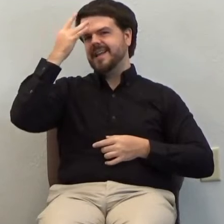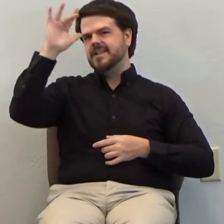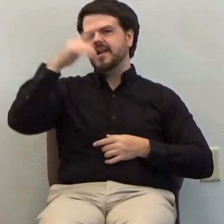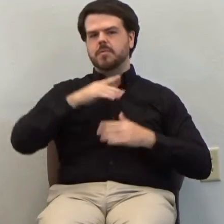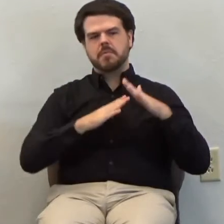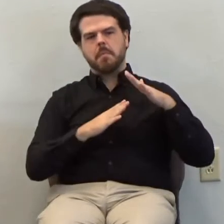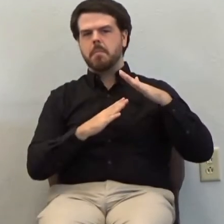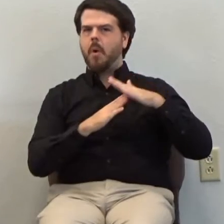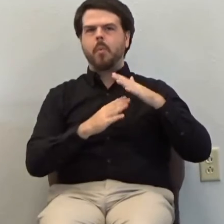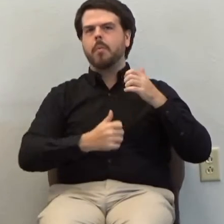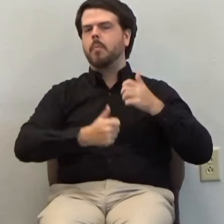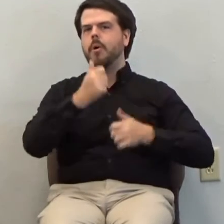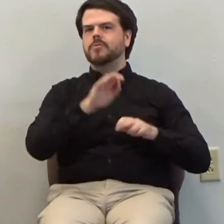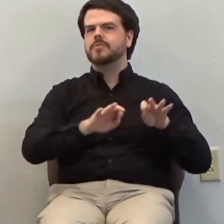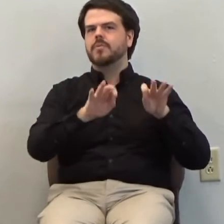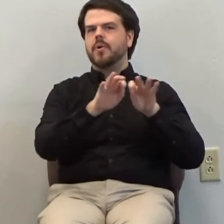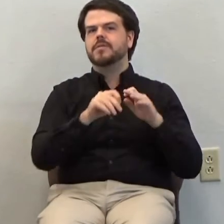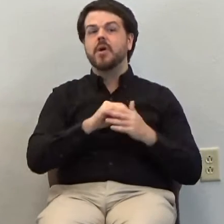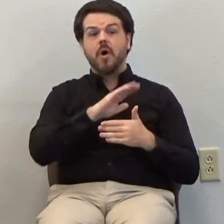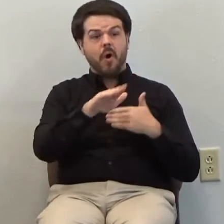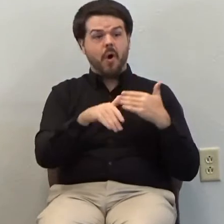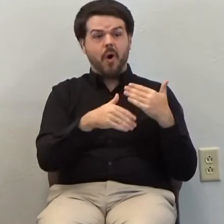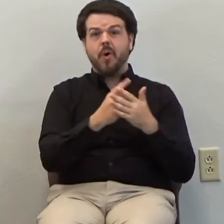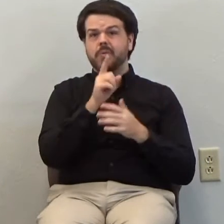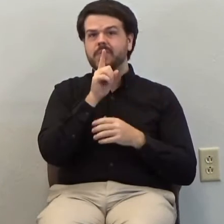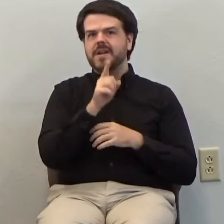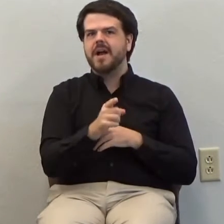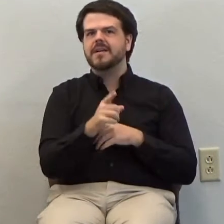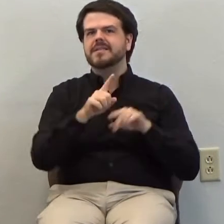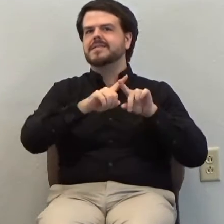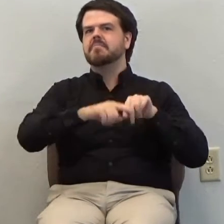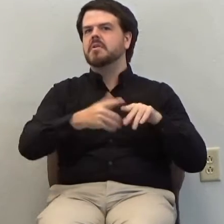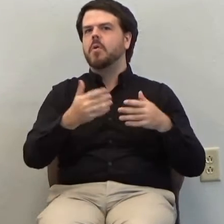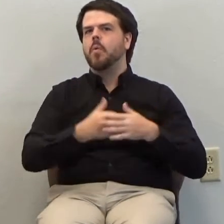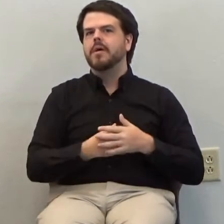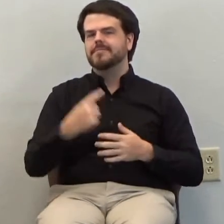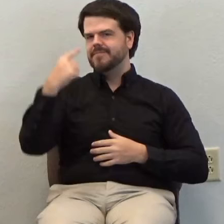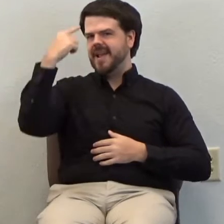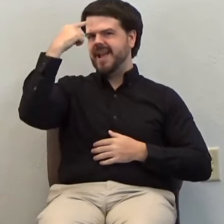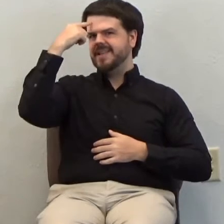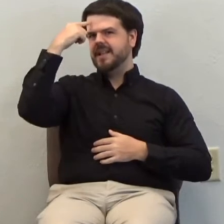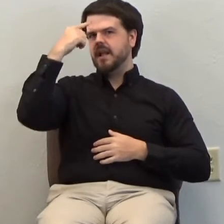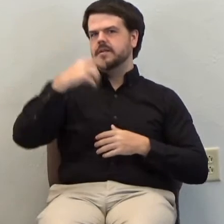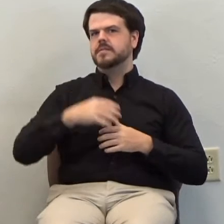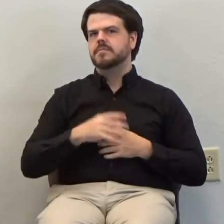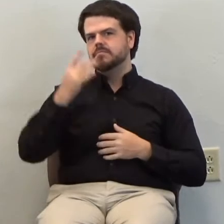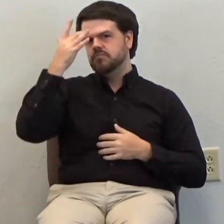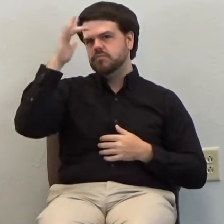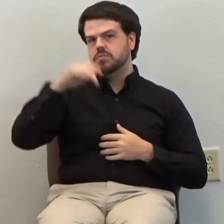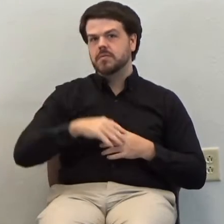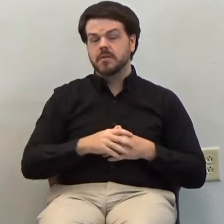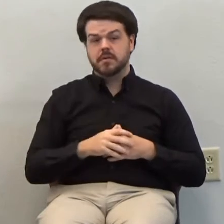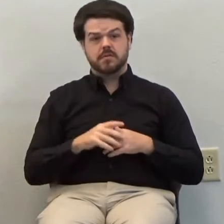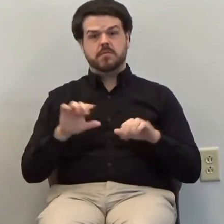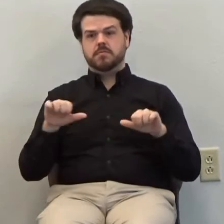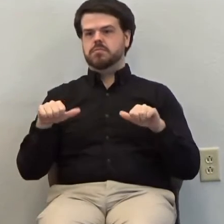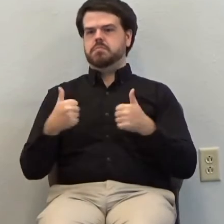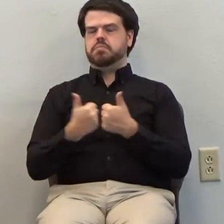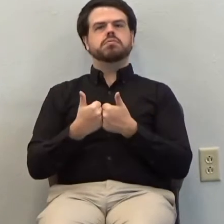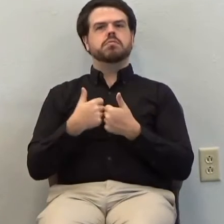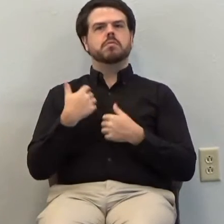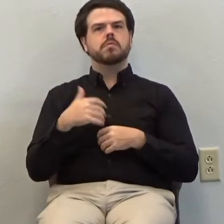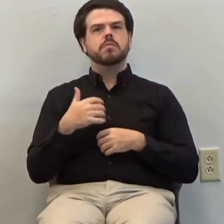things. I mean, all reality is determined by the intellect. And while that was difficult right there, that would lead him to